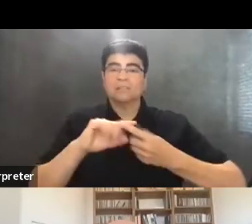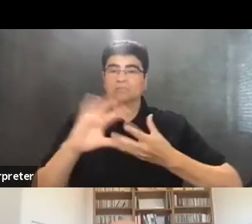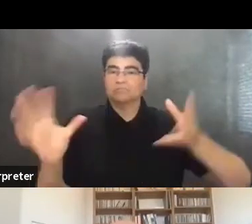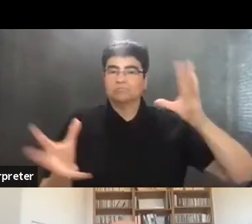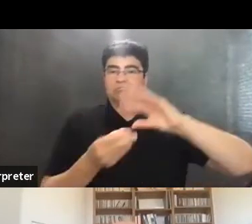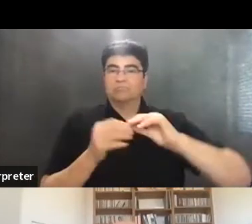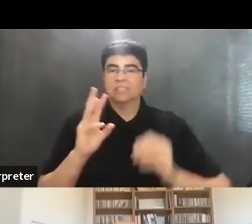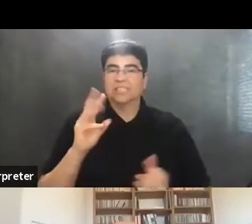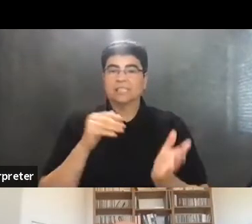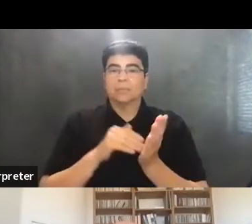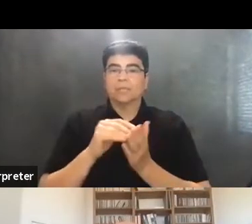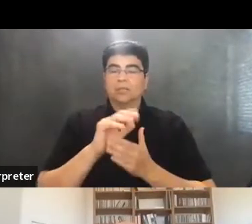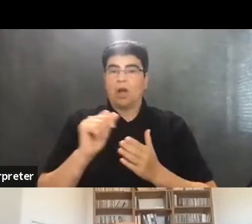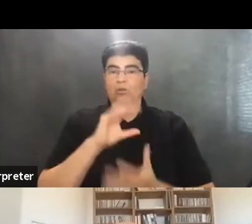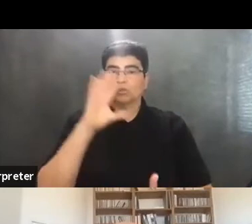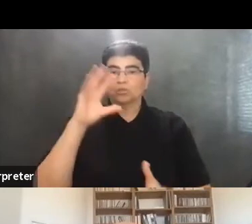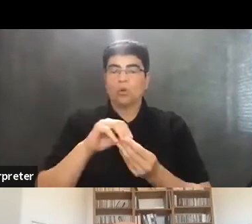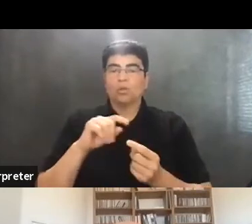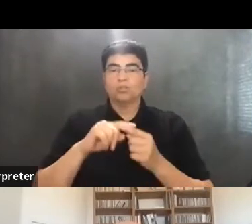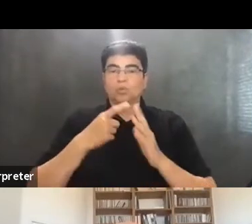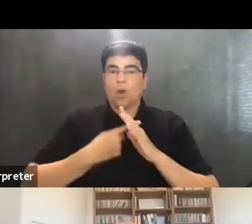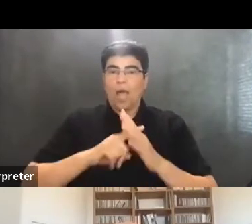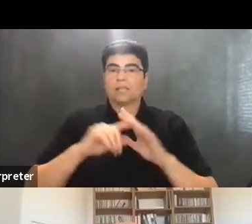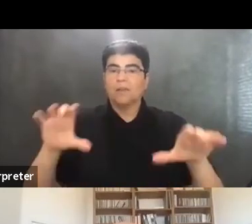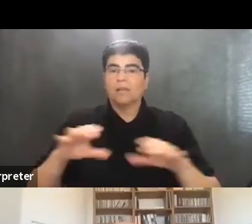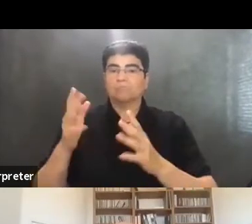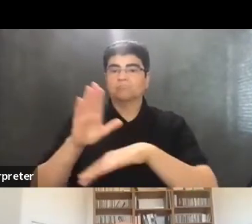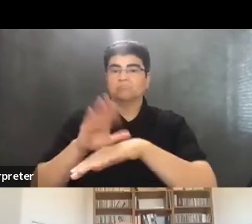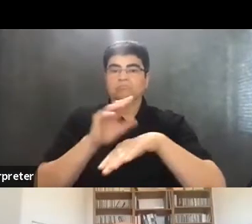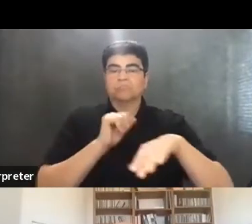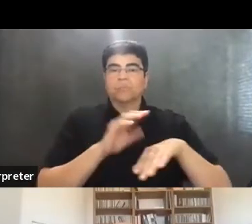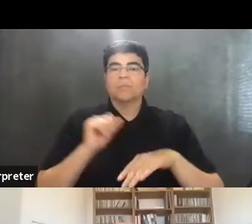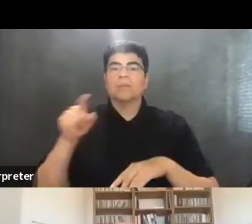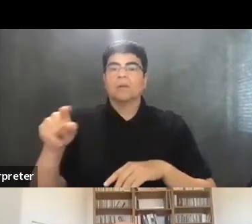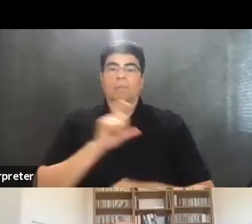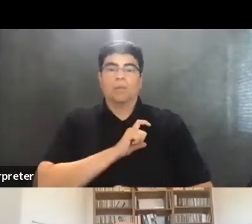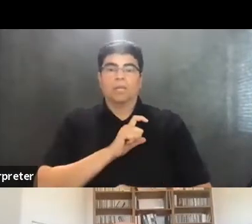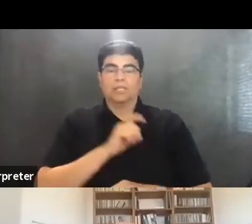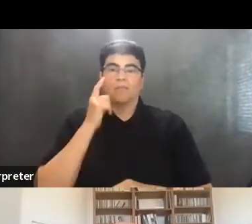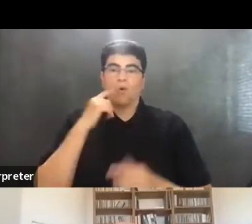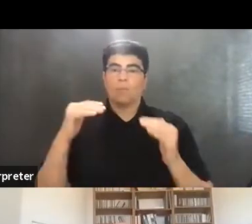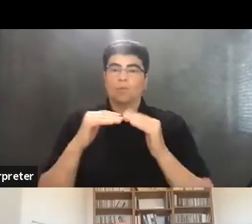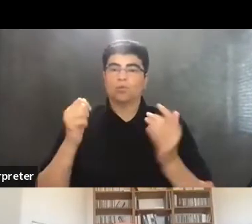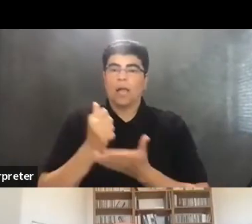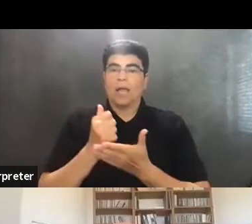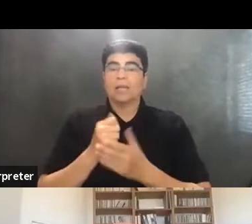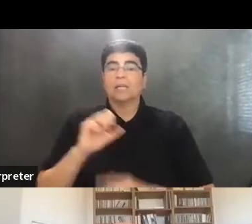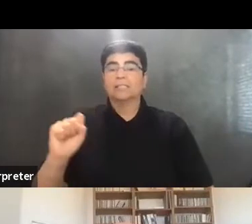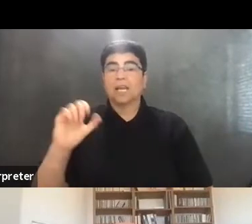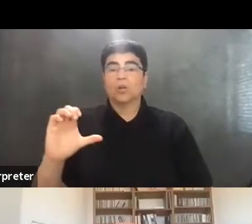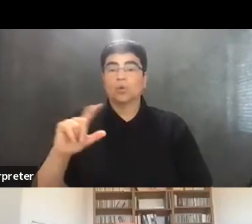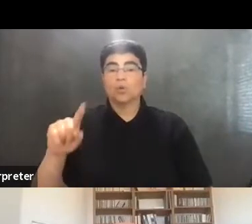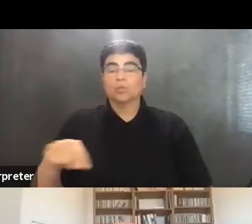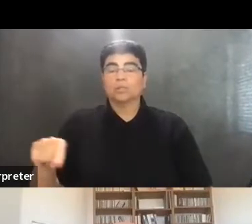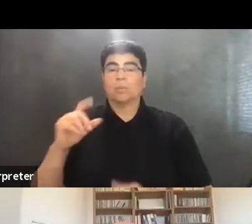in total to activate police, what they call mutual aid networks. The UC Santa Cruz Police Department was